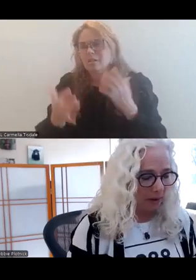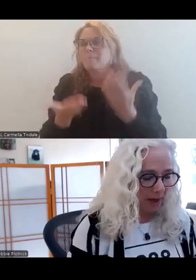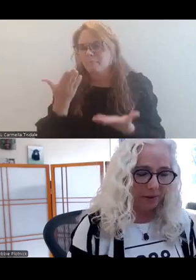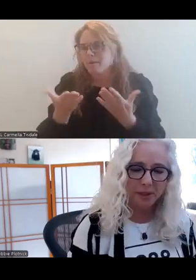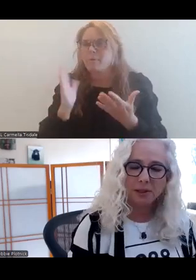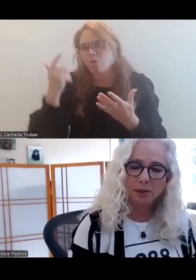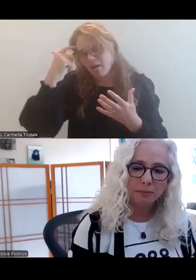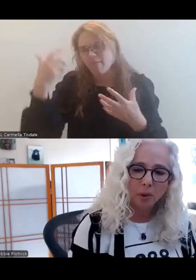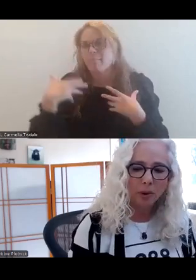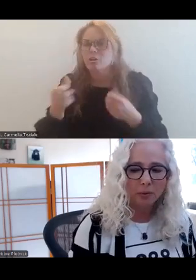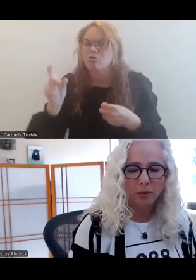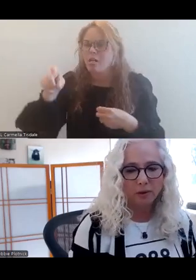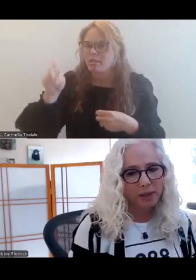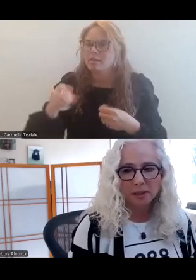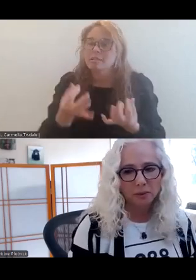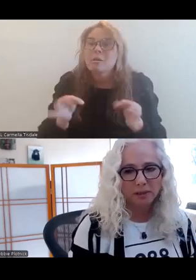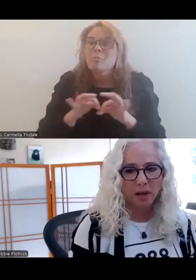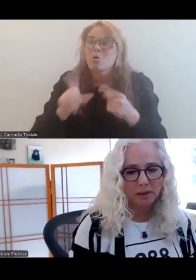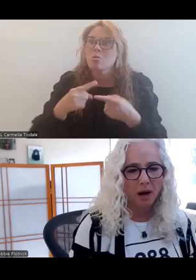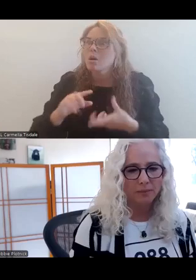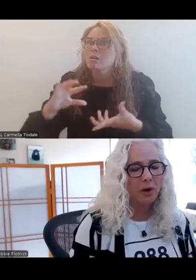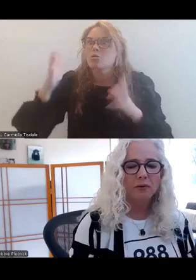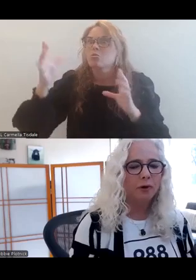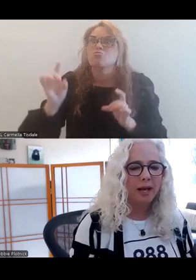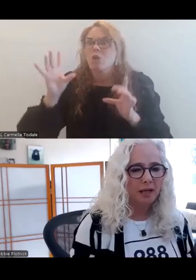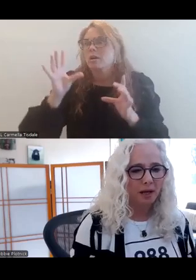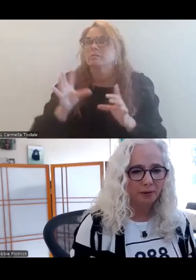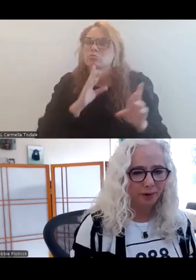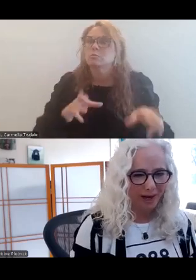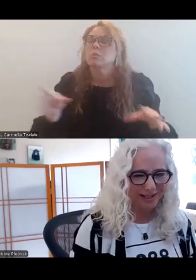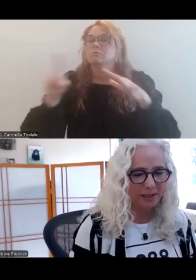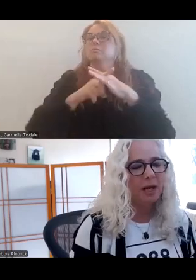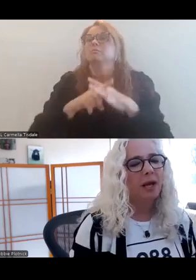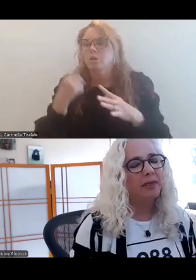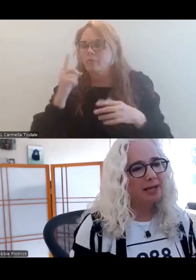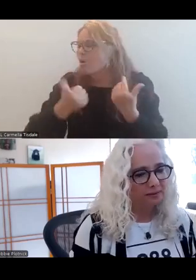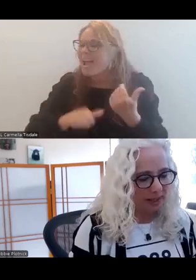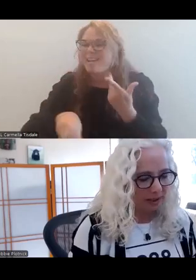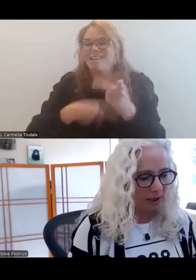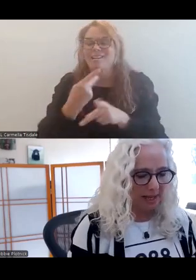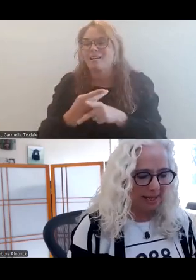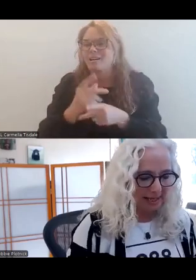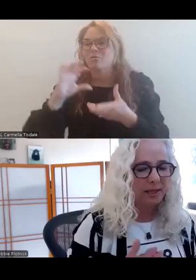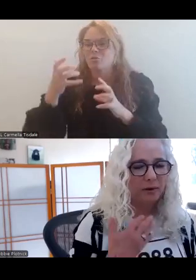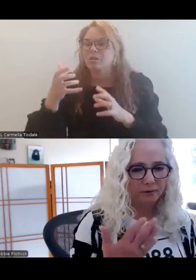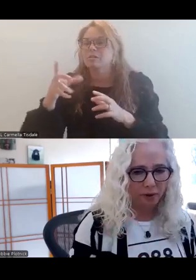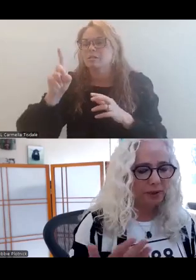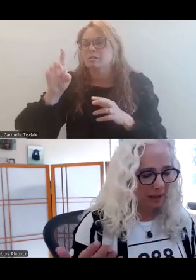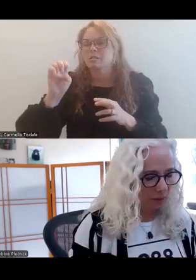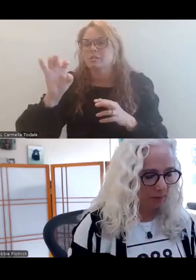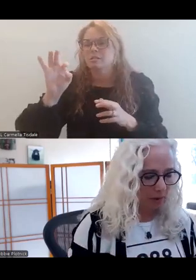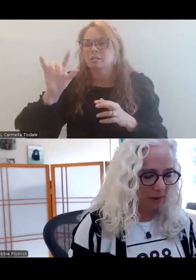a mental health need. So it's important when crisis response comes for any kind of crisis, that deflection is